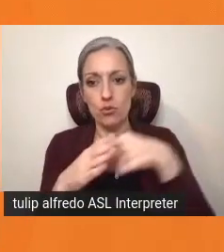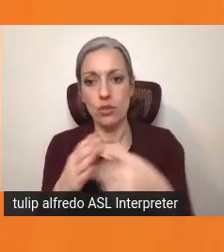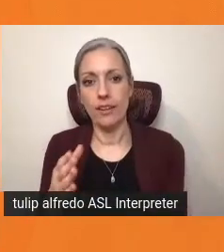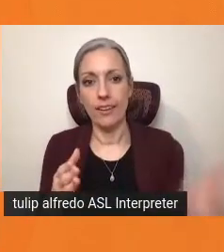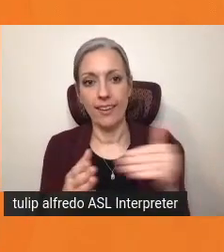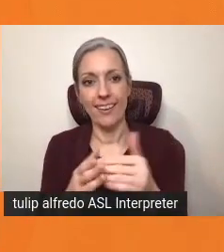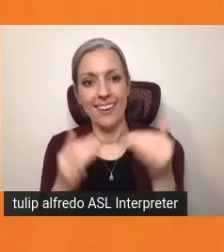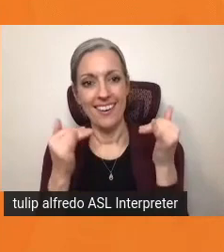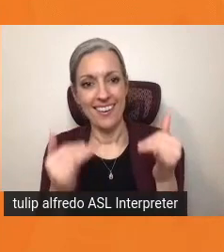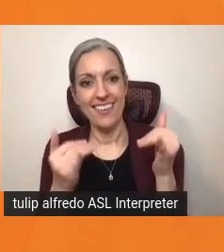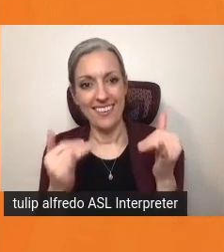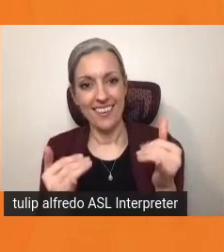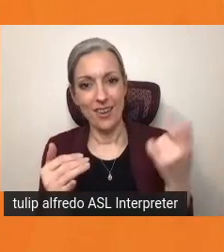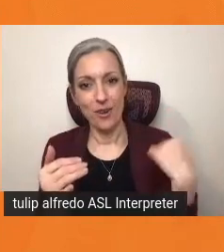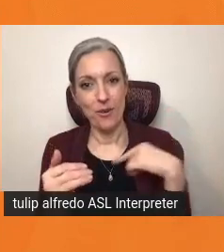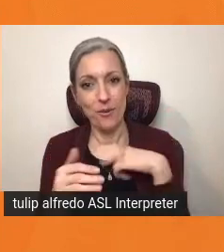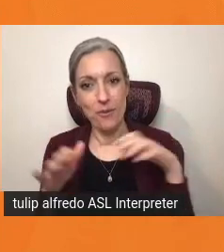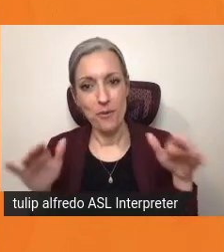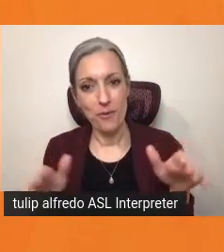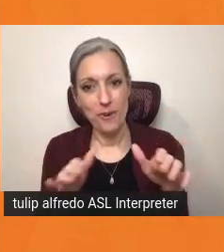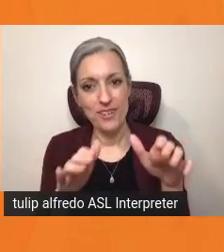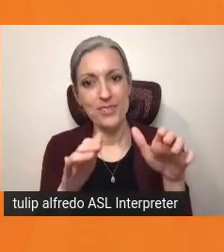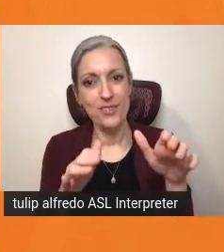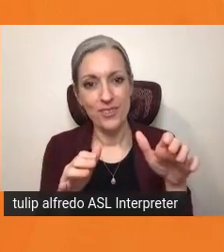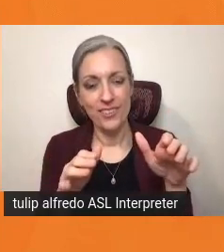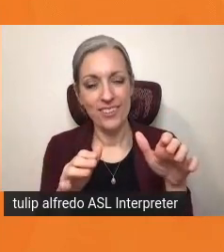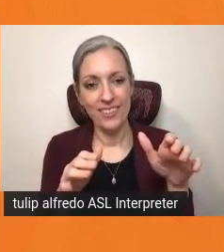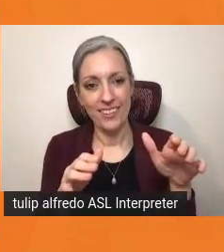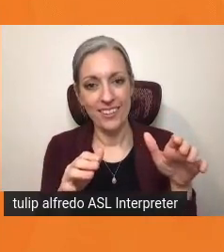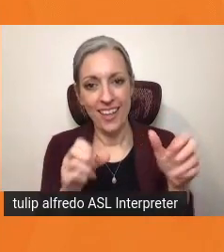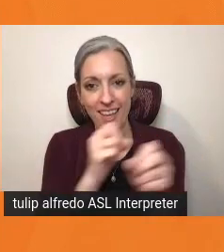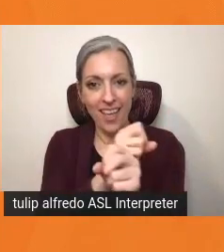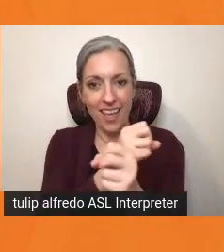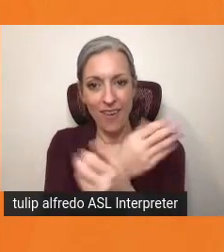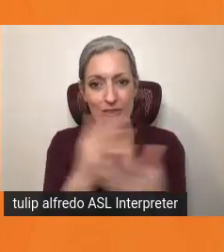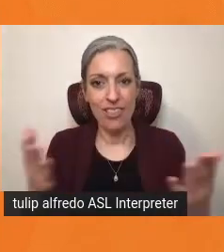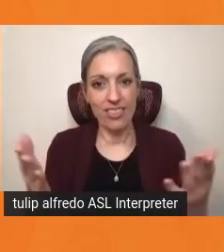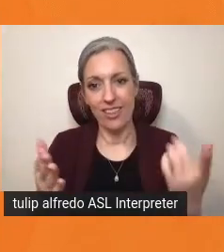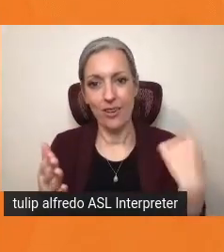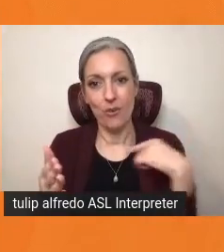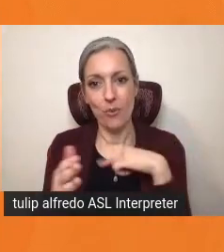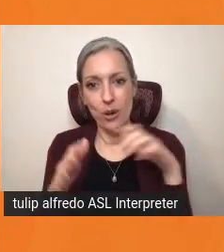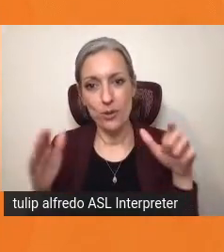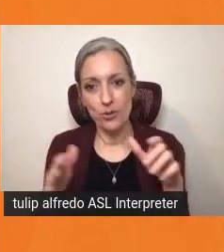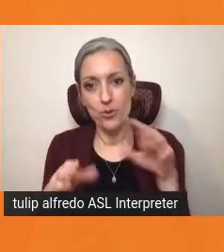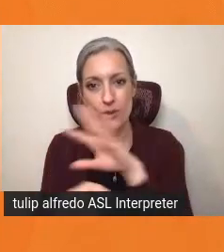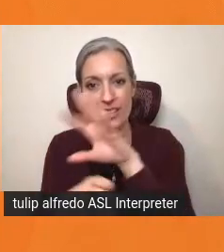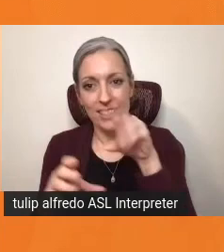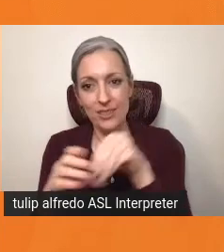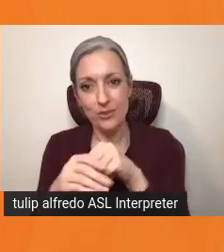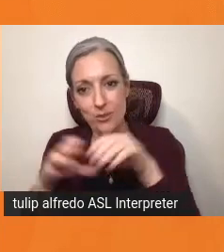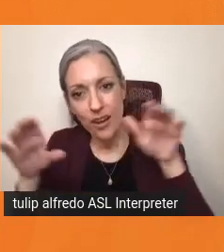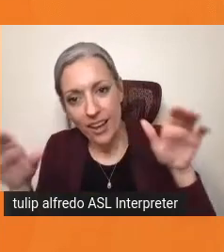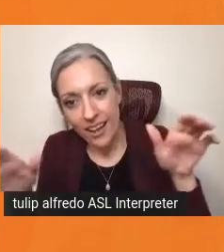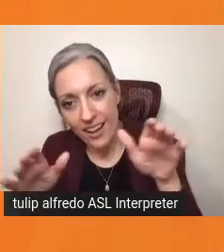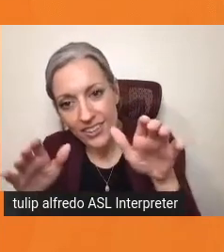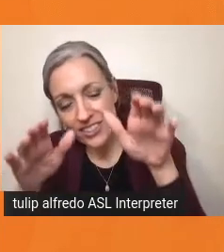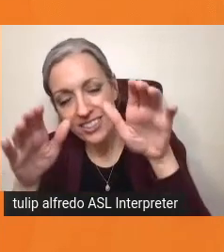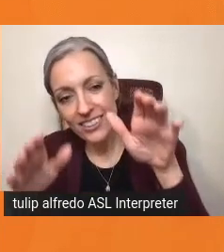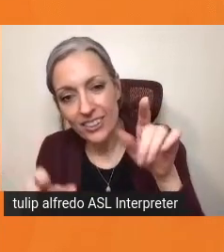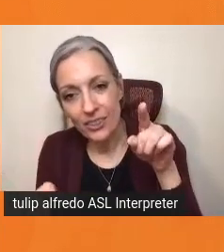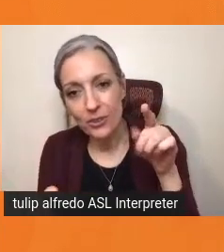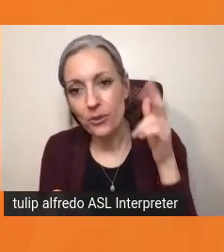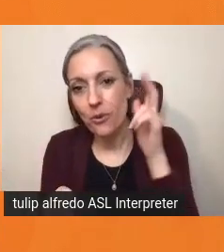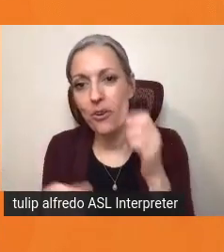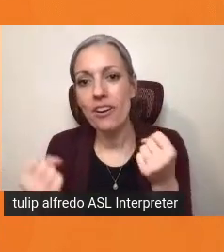is we get to do and take everything we've been doing the last few days and put it into action. You just heard about advocacy